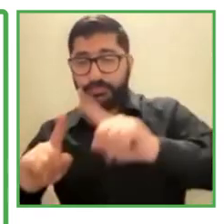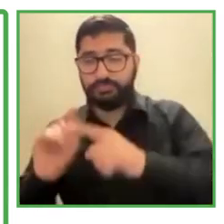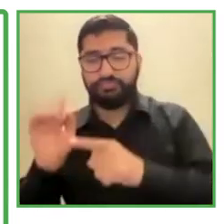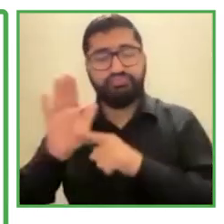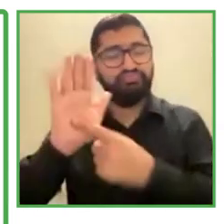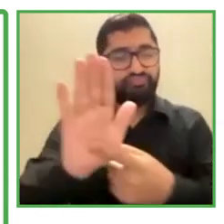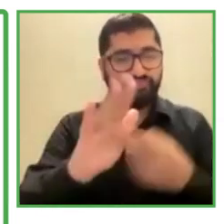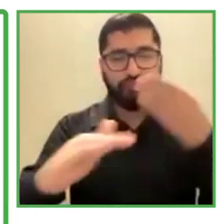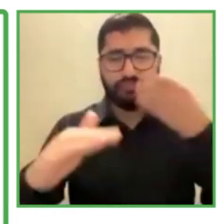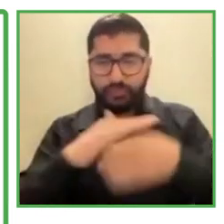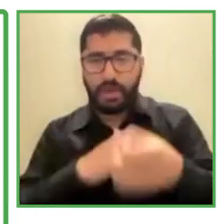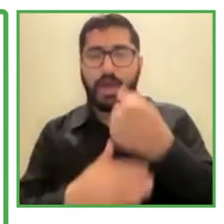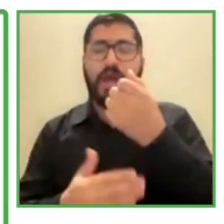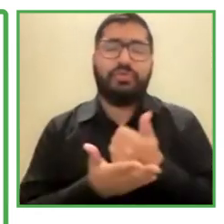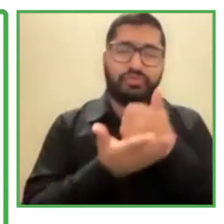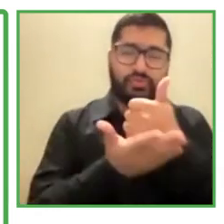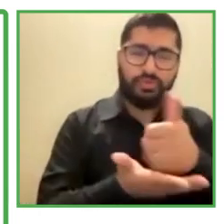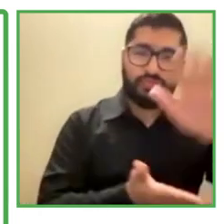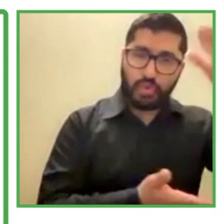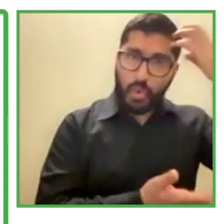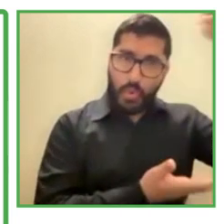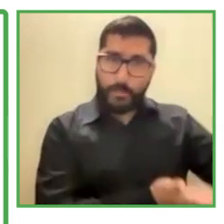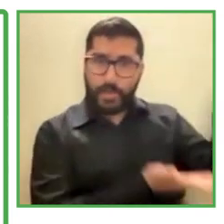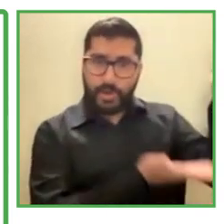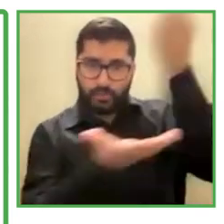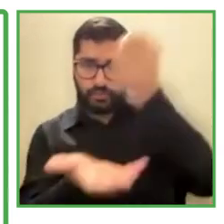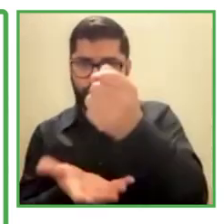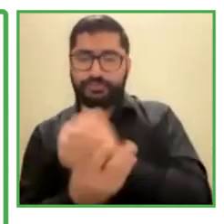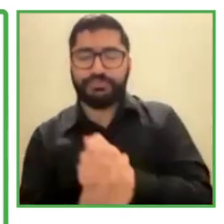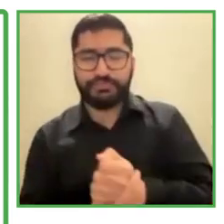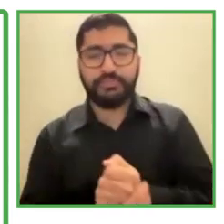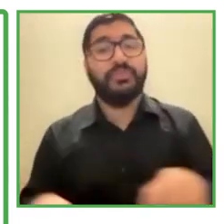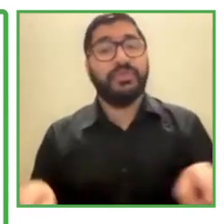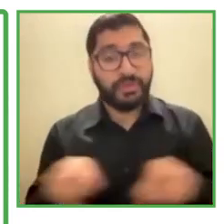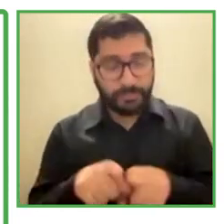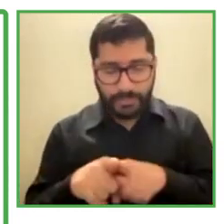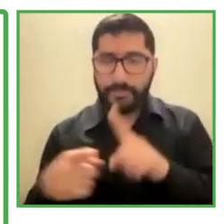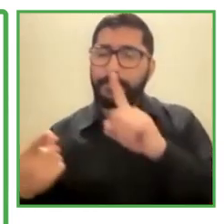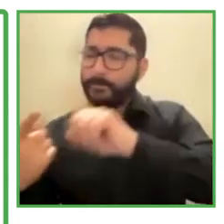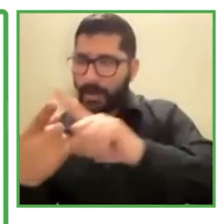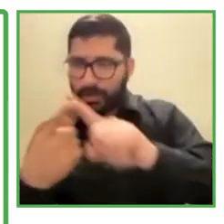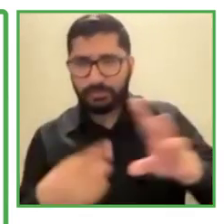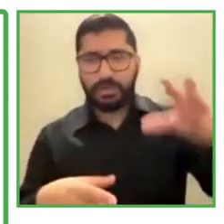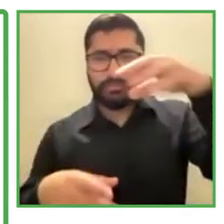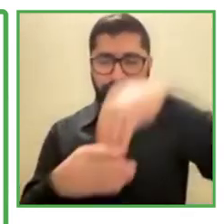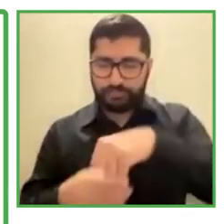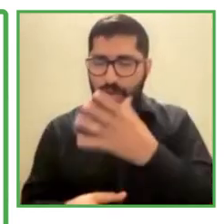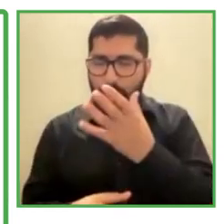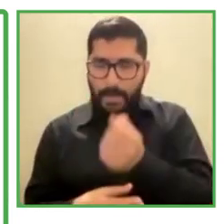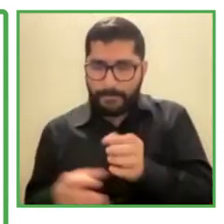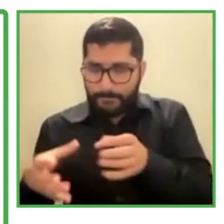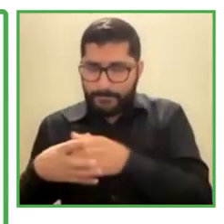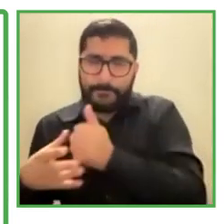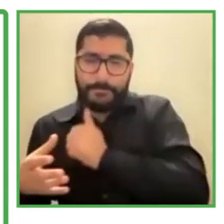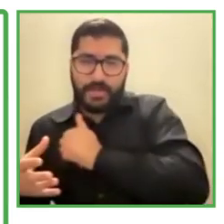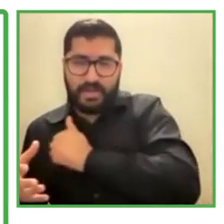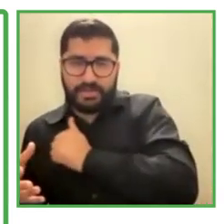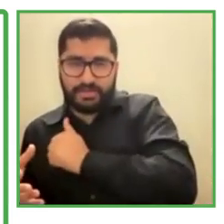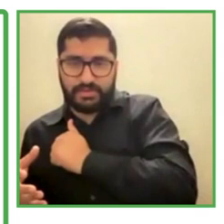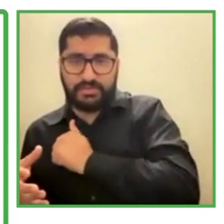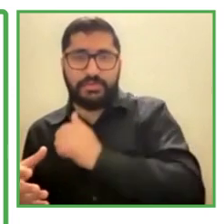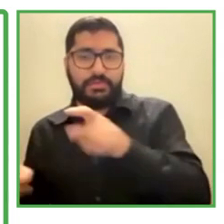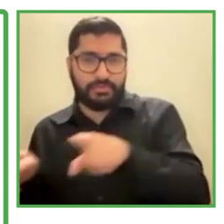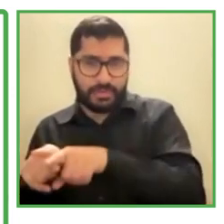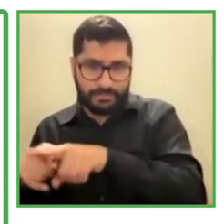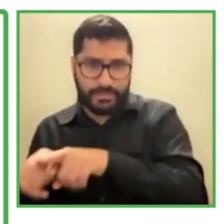this is from the banking sector, the example with the ramp that they installed after we did the audit. And the other example on the screen is of the